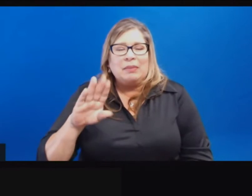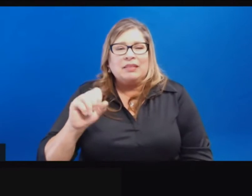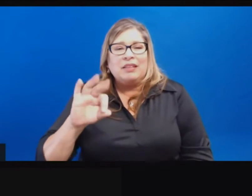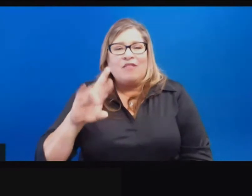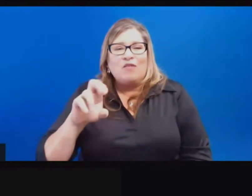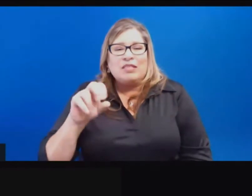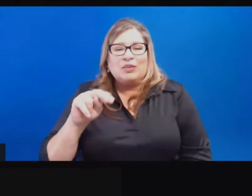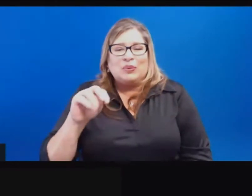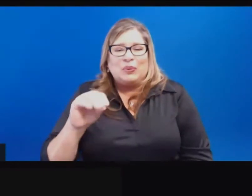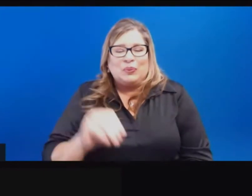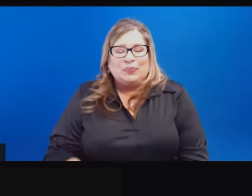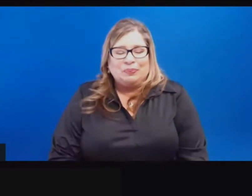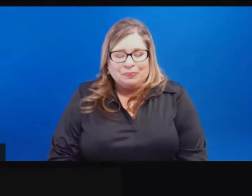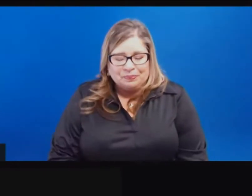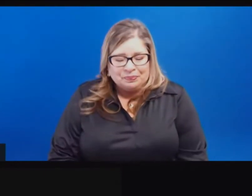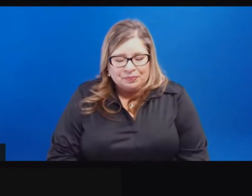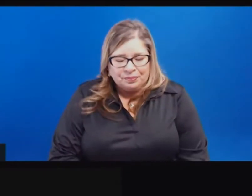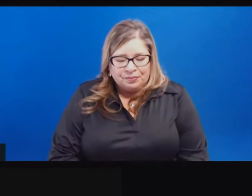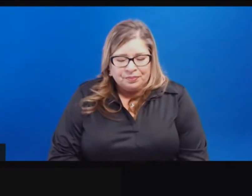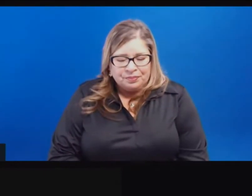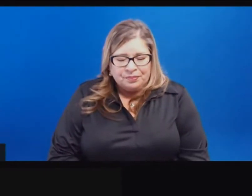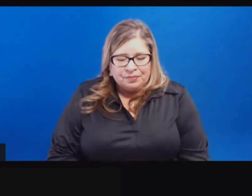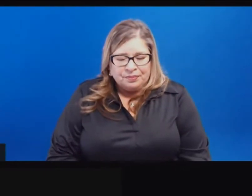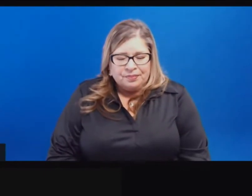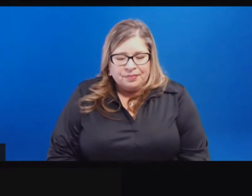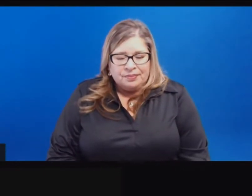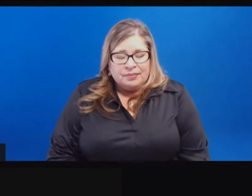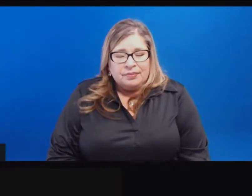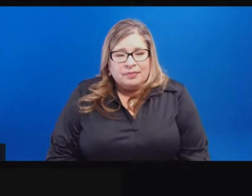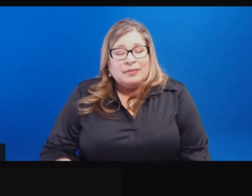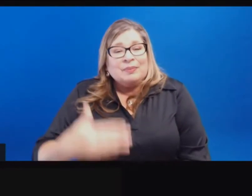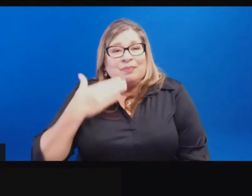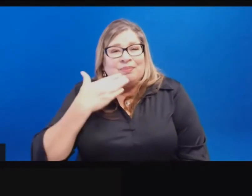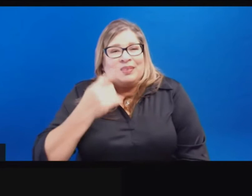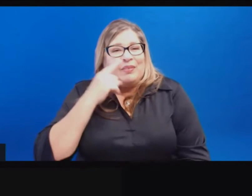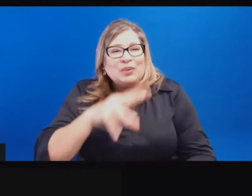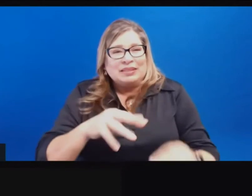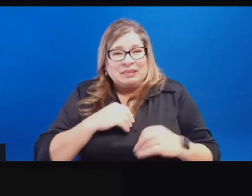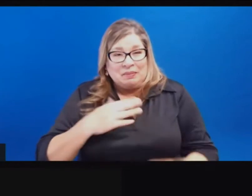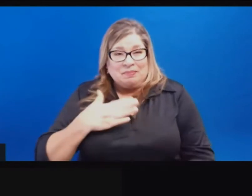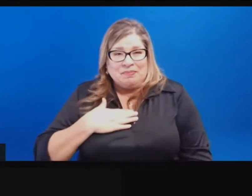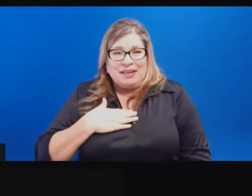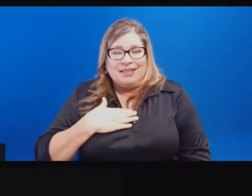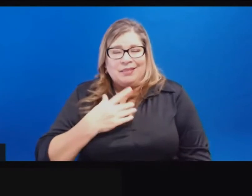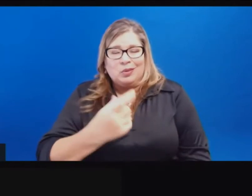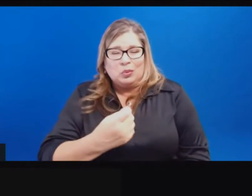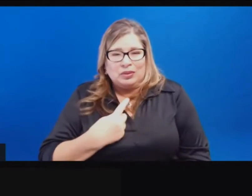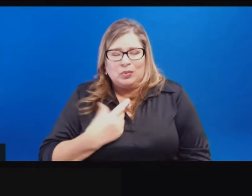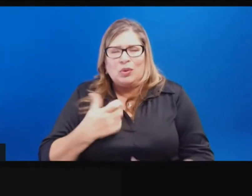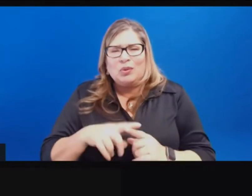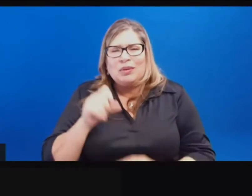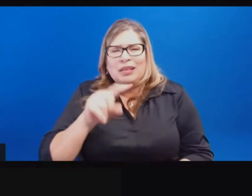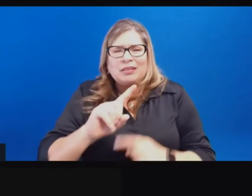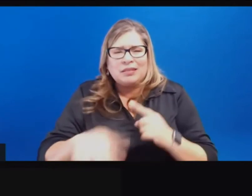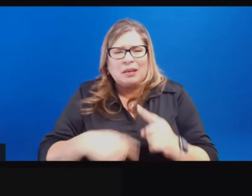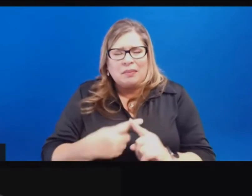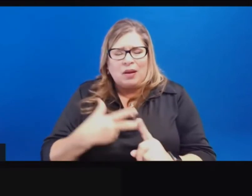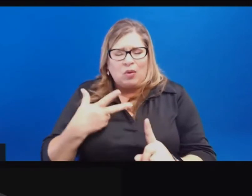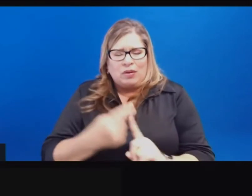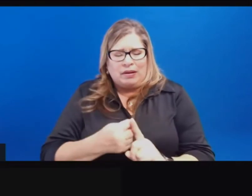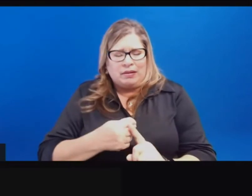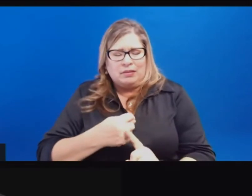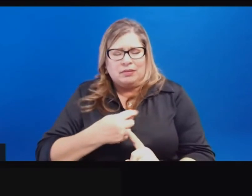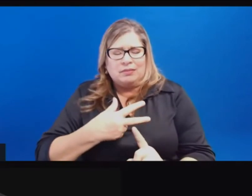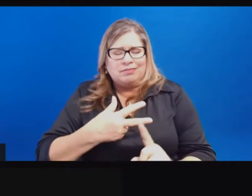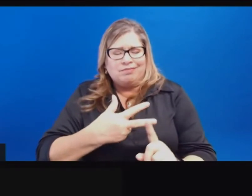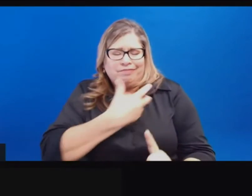Hi, thanks for taking my question. I wanted to ask about vaccine distribution here in the Central Valley. Fresno County, for example, had to